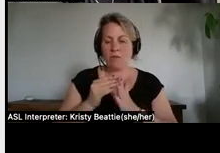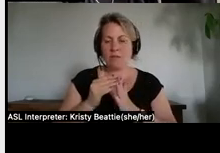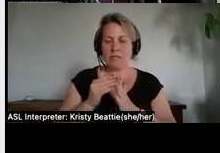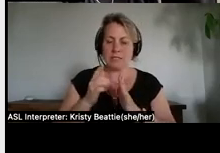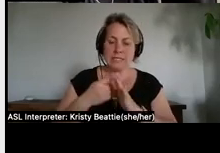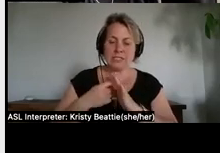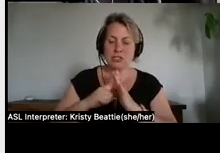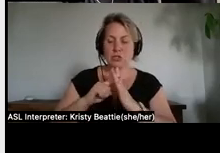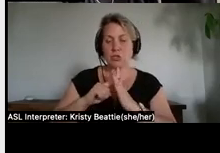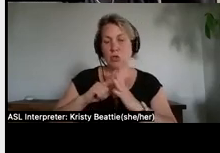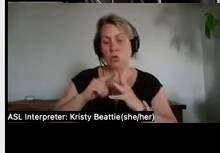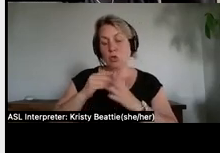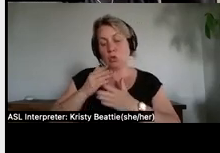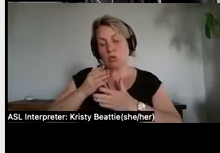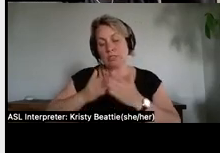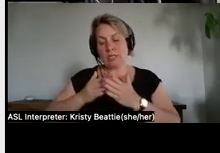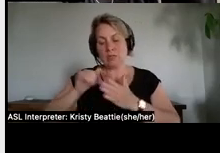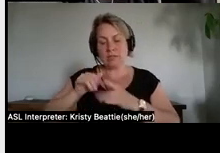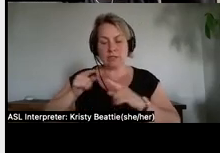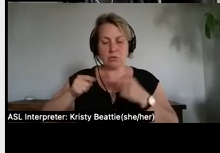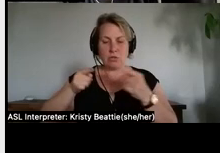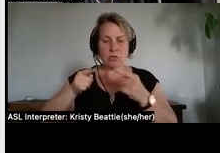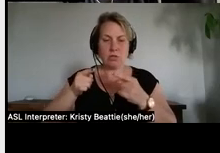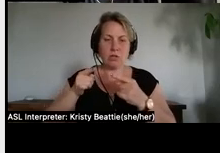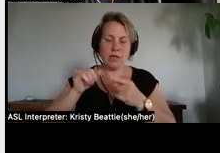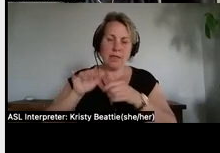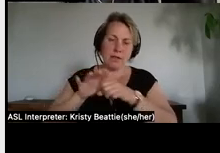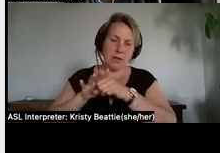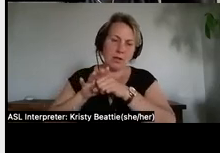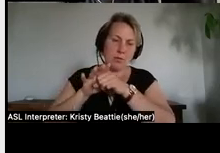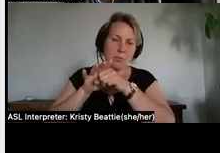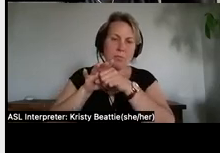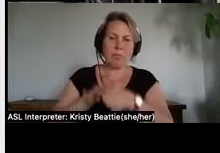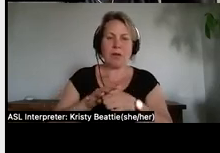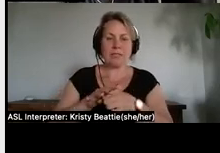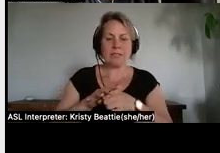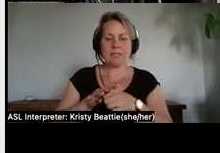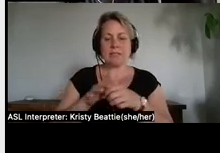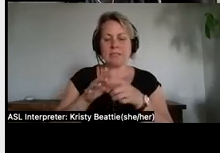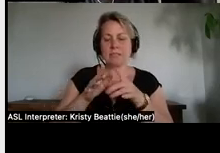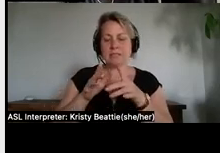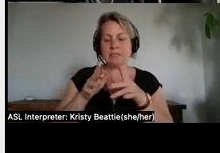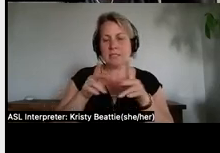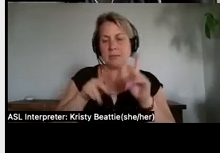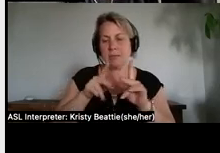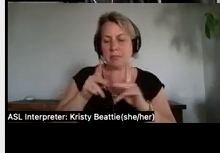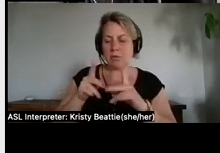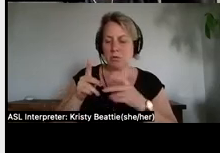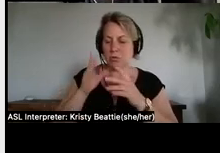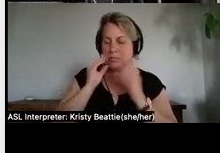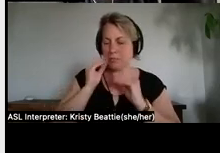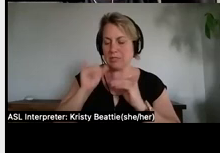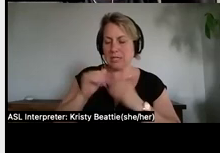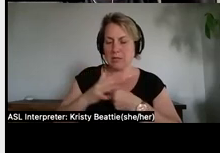instead of striving for liberation tend themselves to become oppressors or sub